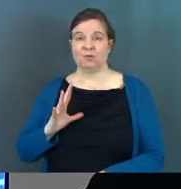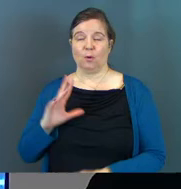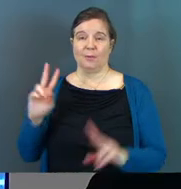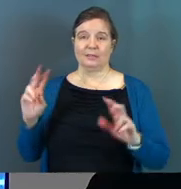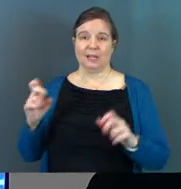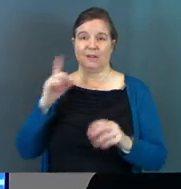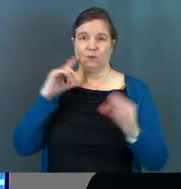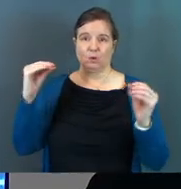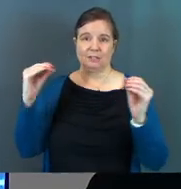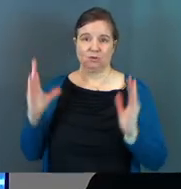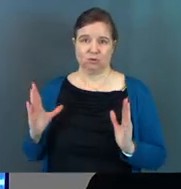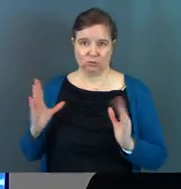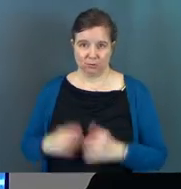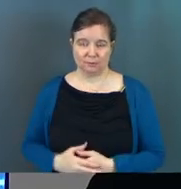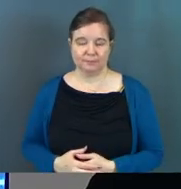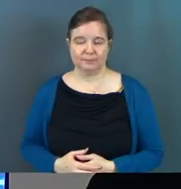teacher.